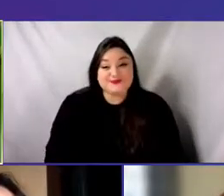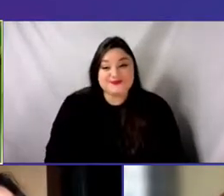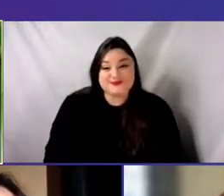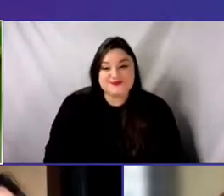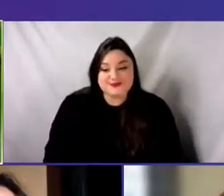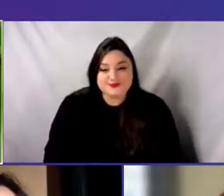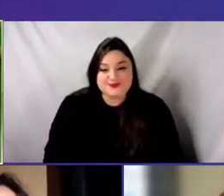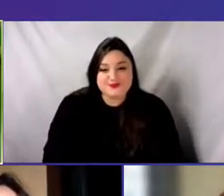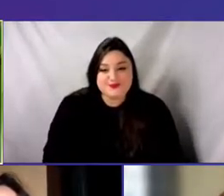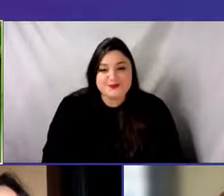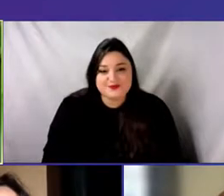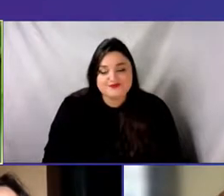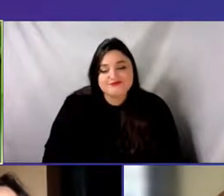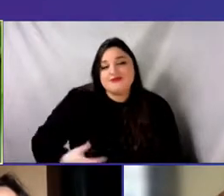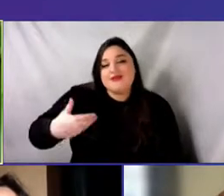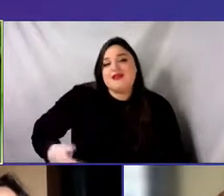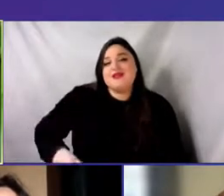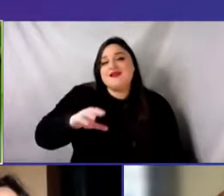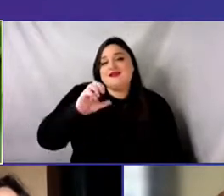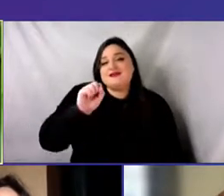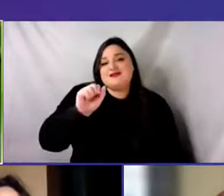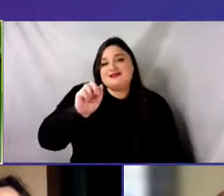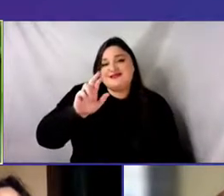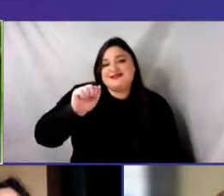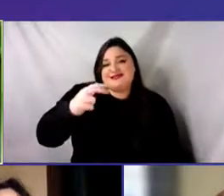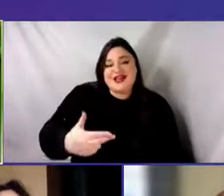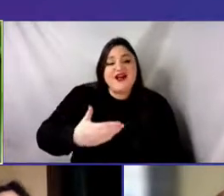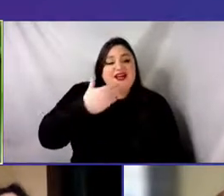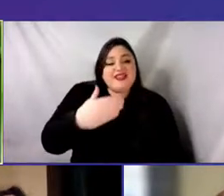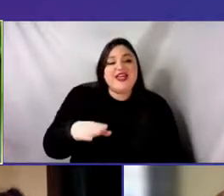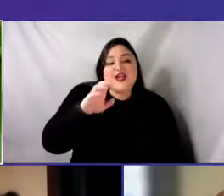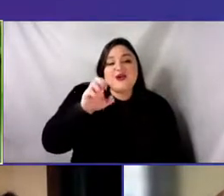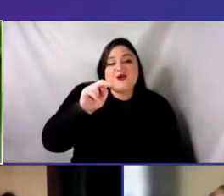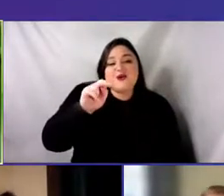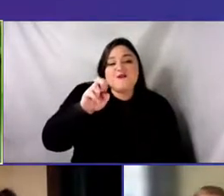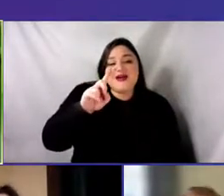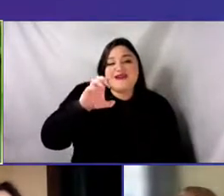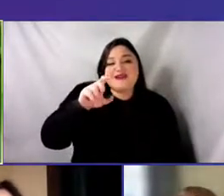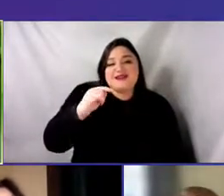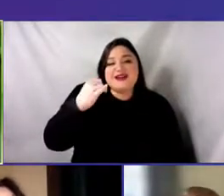This is Sarah. Thank you, Benedict. I'm gonna kick it over to Carl for an introduction.